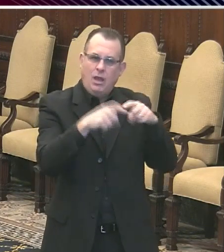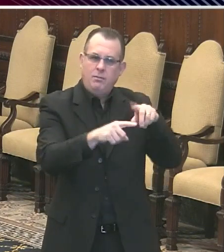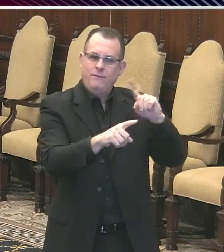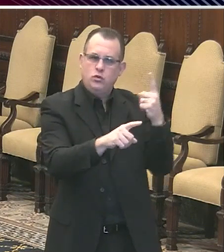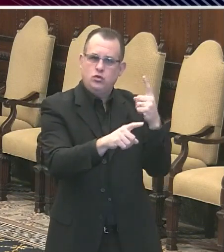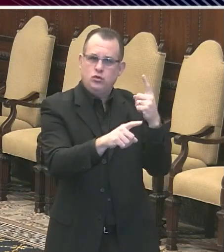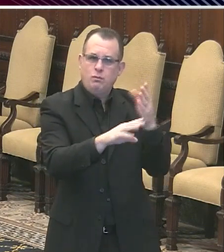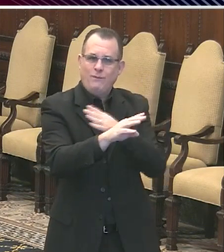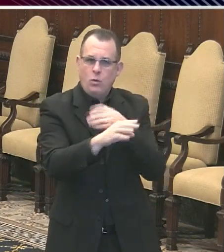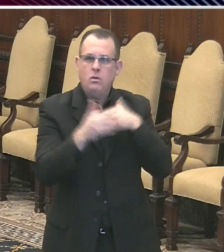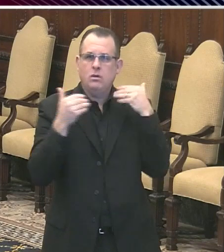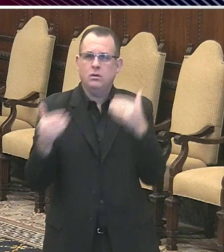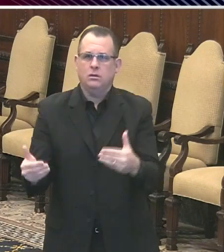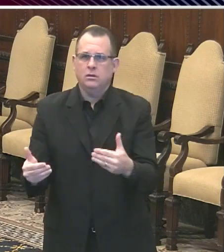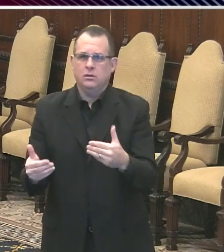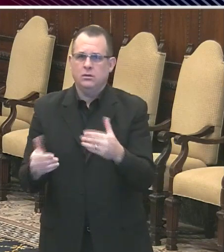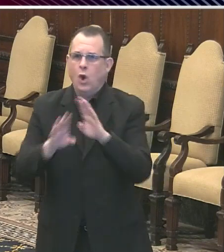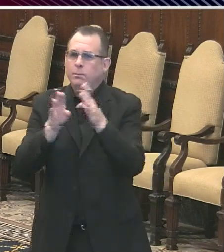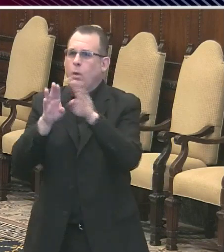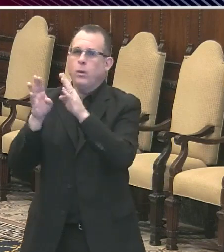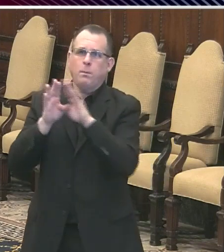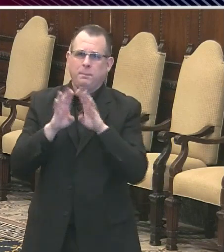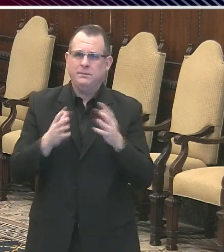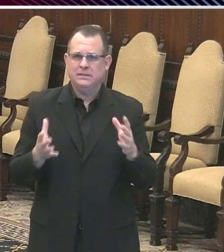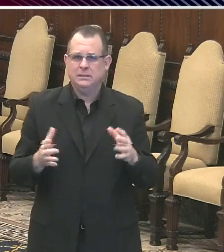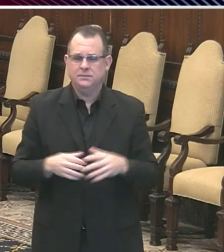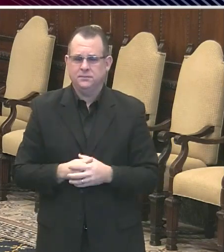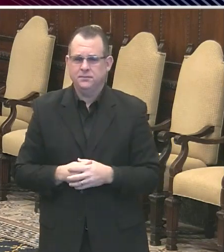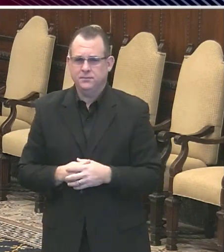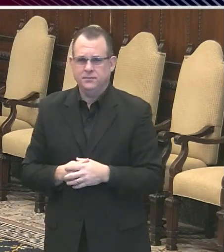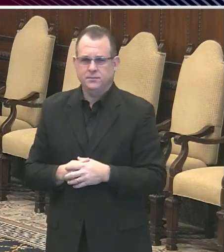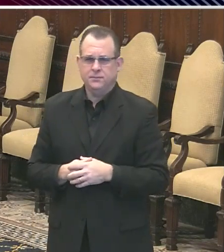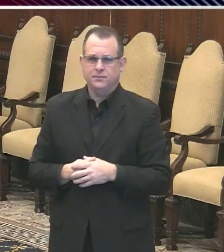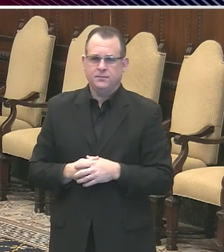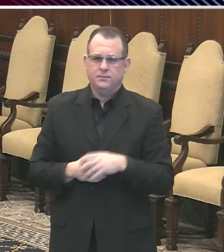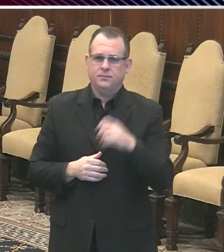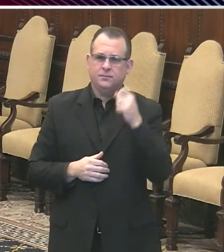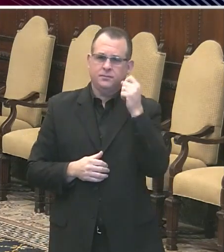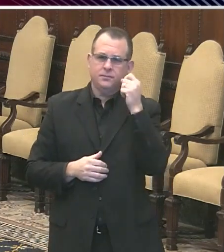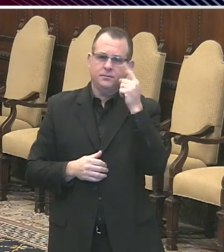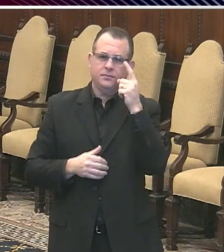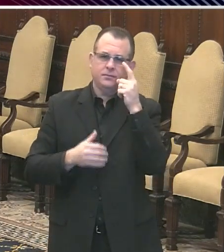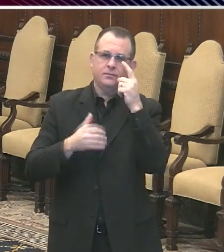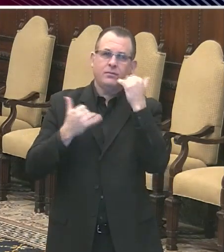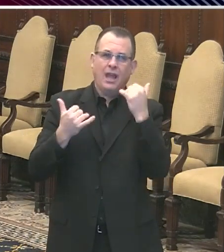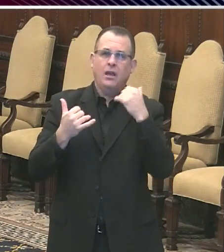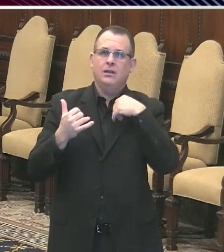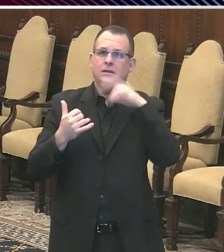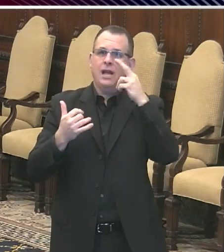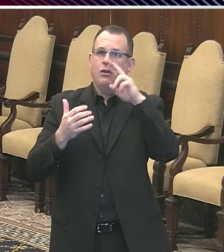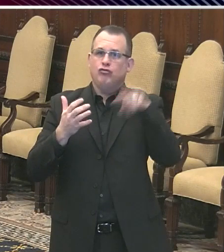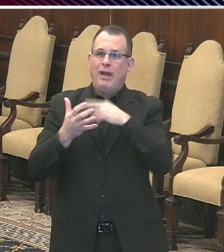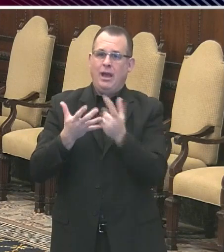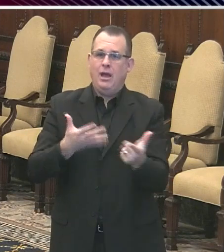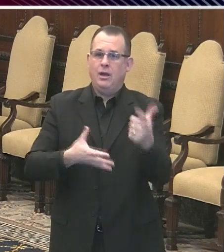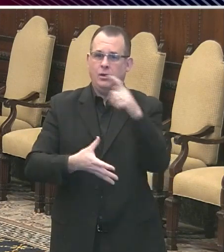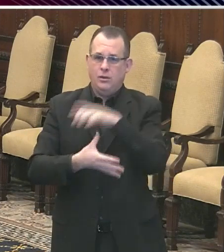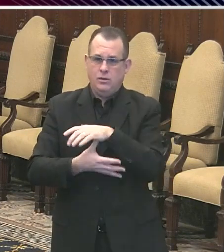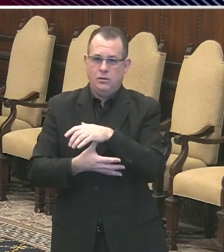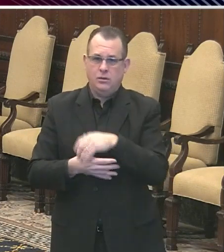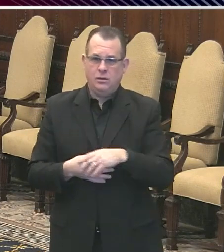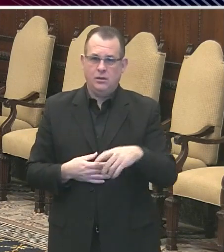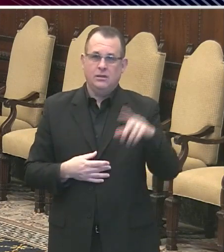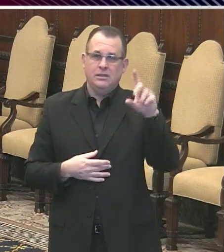Chad. And let's go now to a second round of questions. And back is Denise Clay of the Sun.